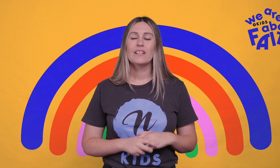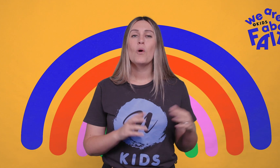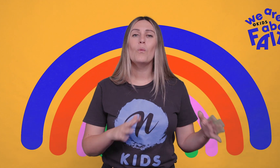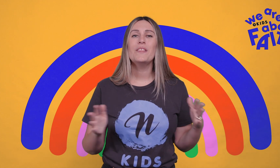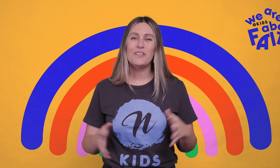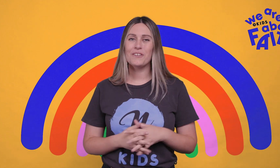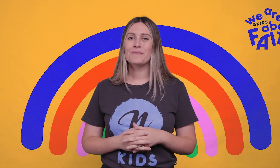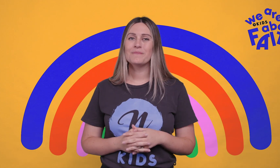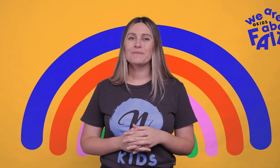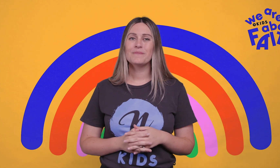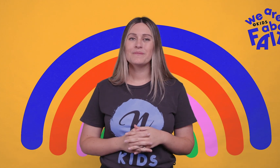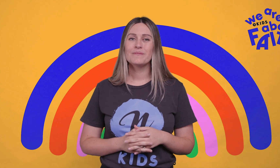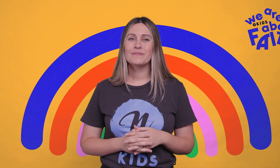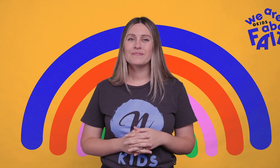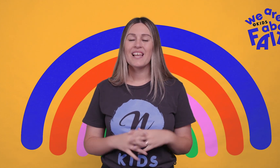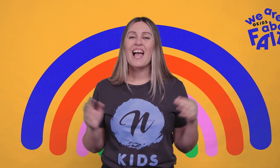With you.